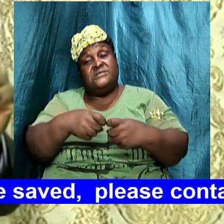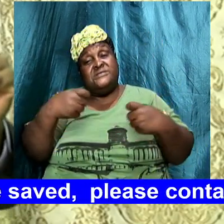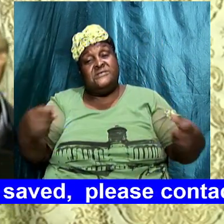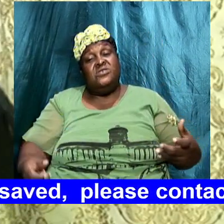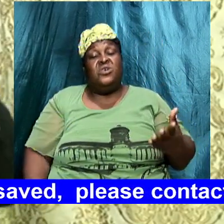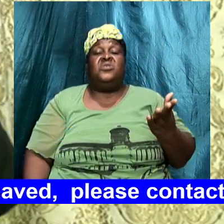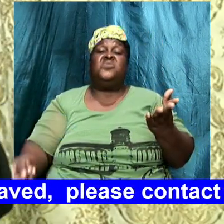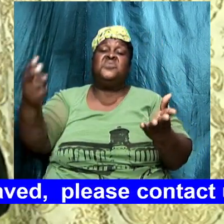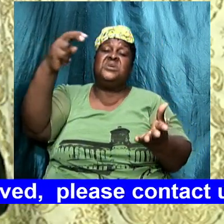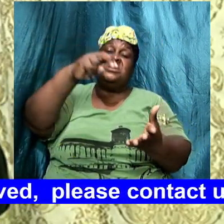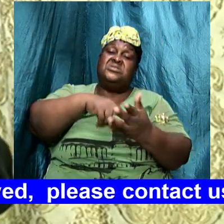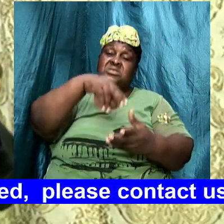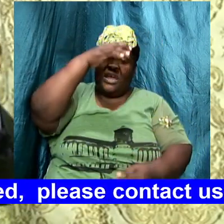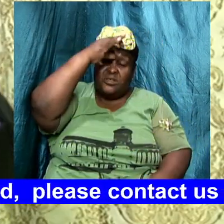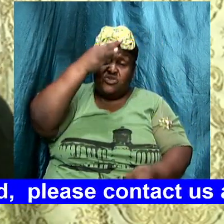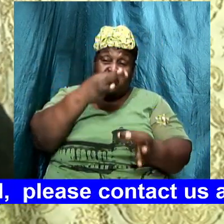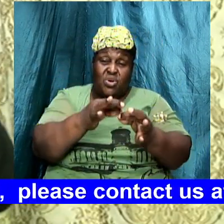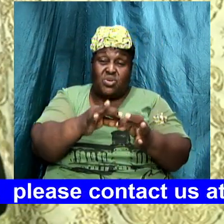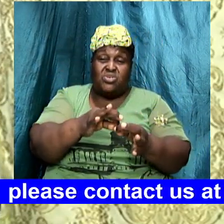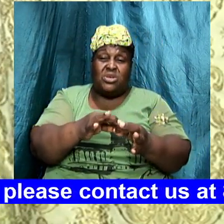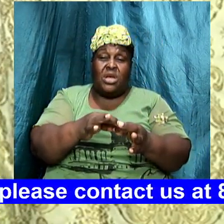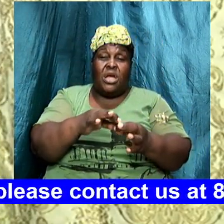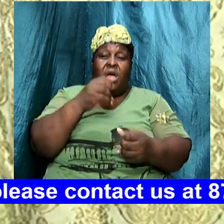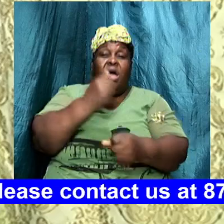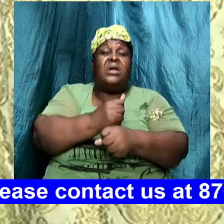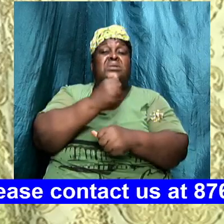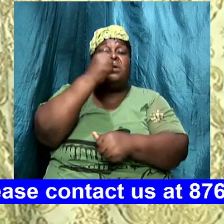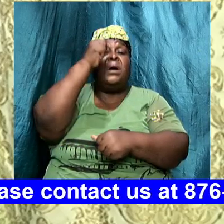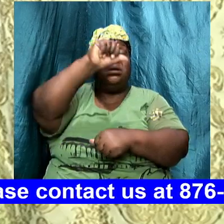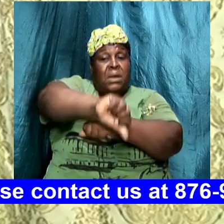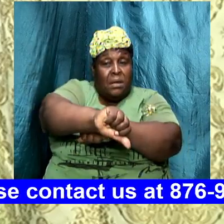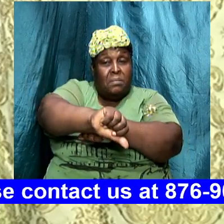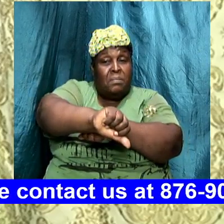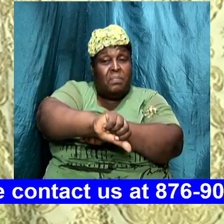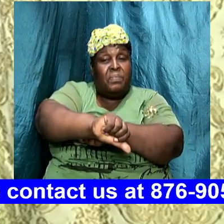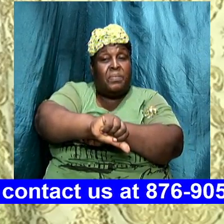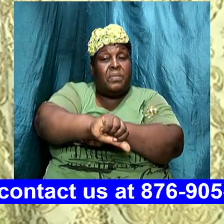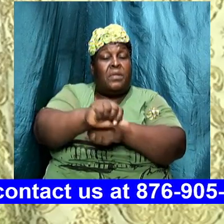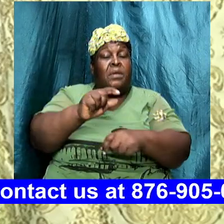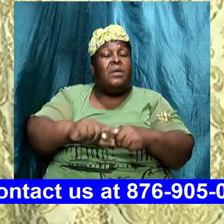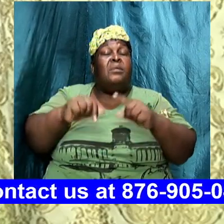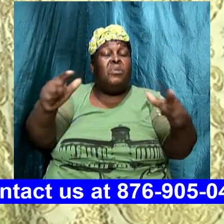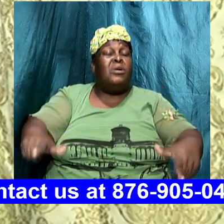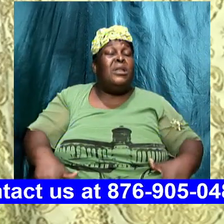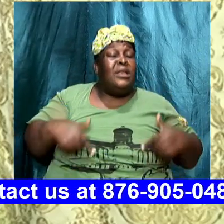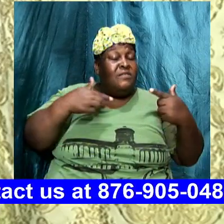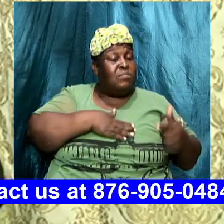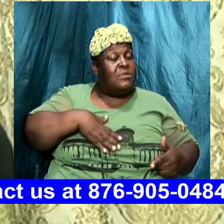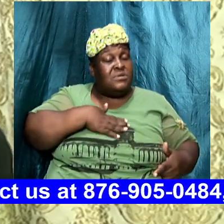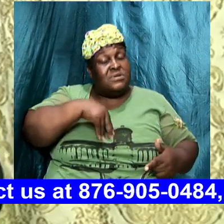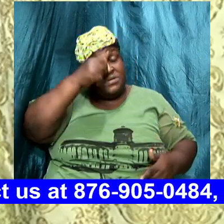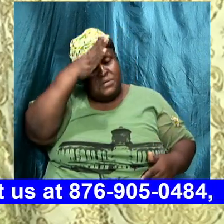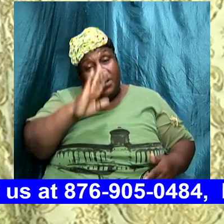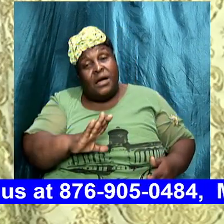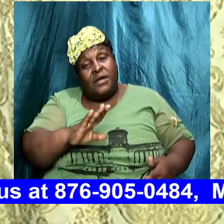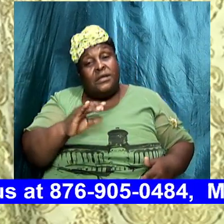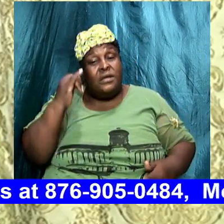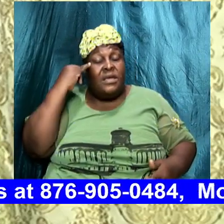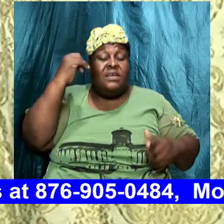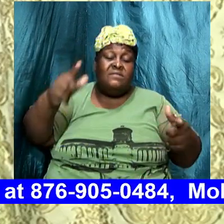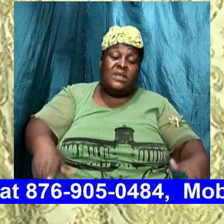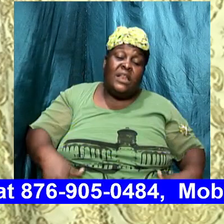and be judged and be condemned but if you live pleasing to God if you live